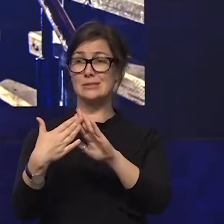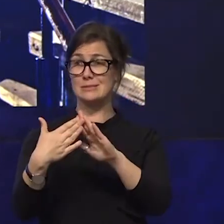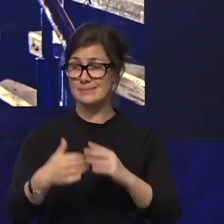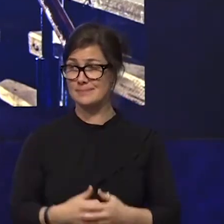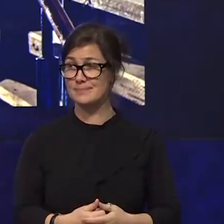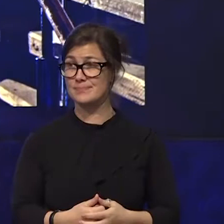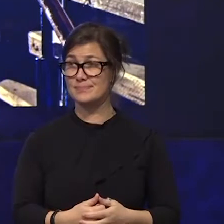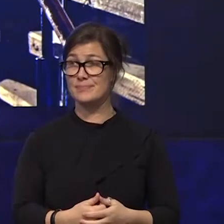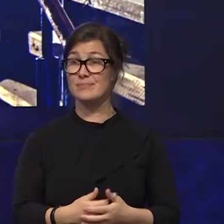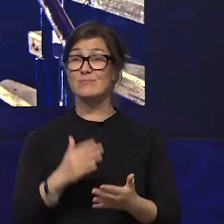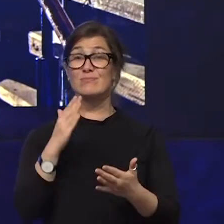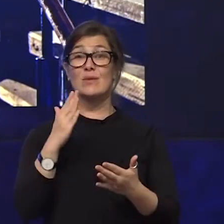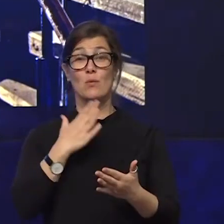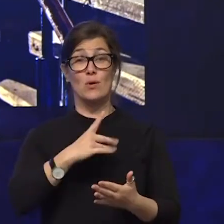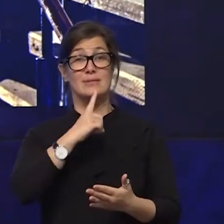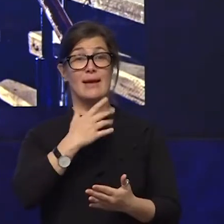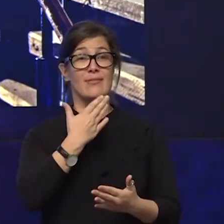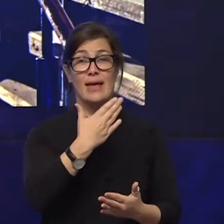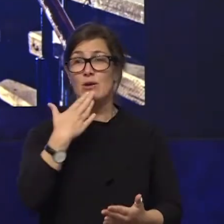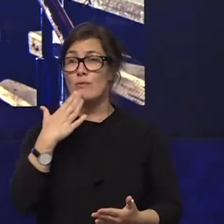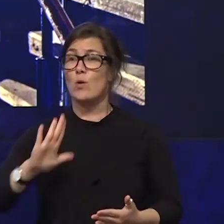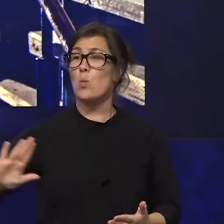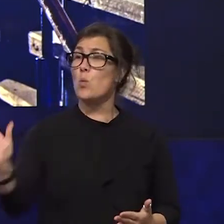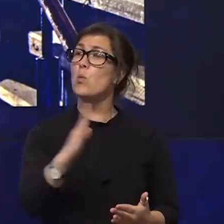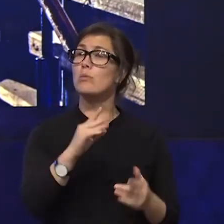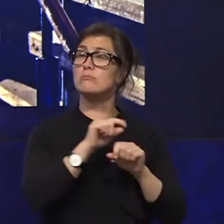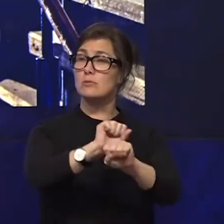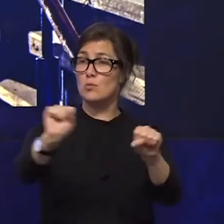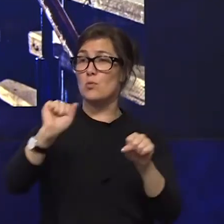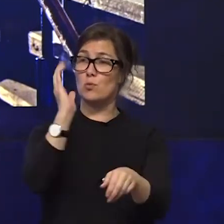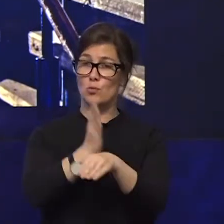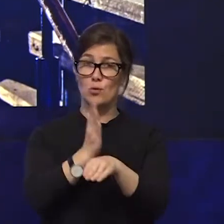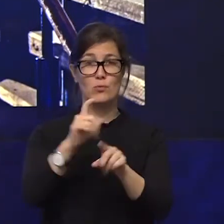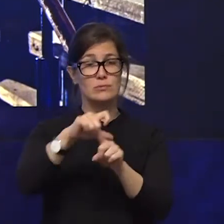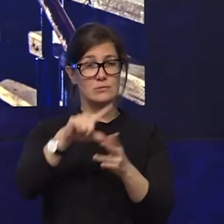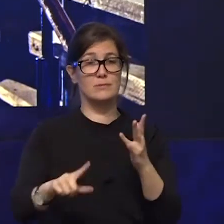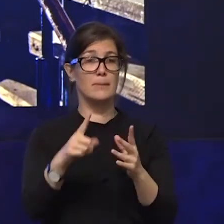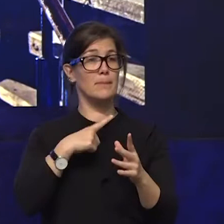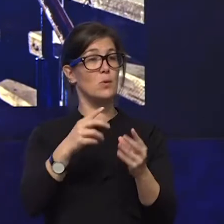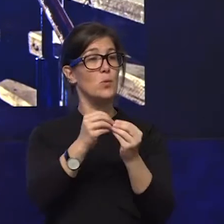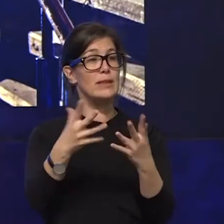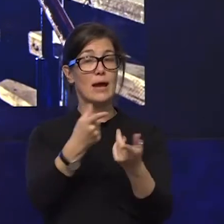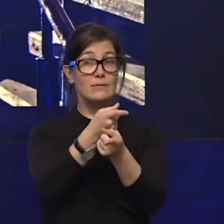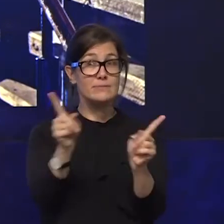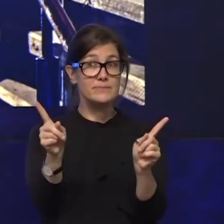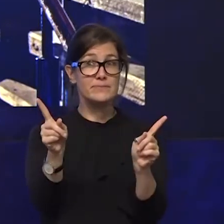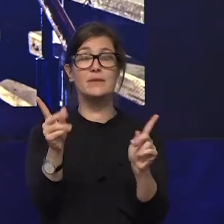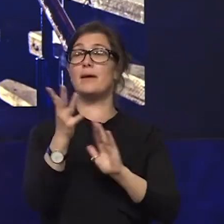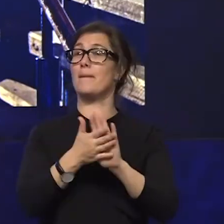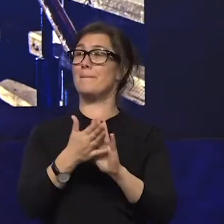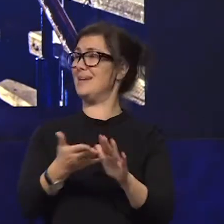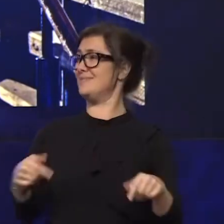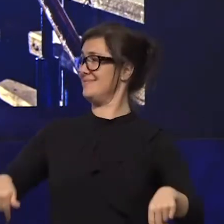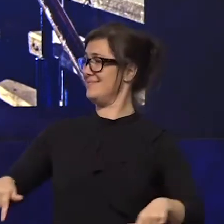give my deepest thanks to each and every one of you for the work that you do because without you we would not be here